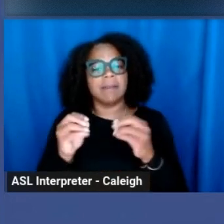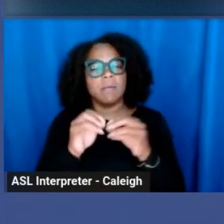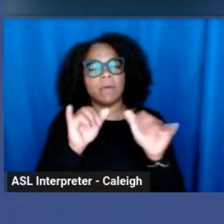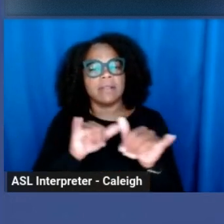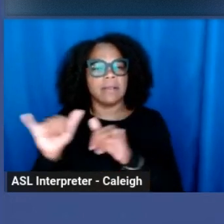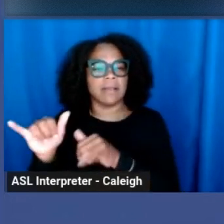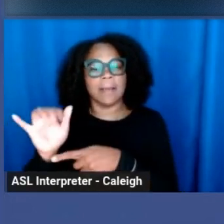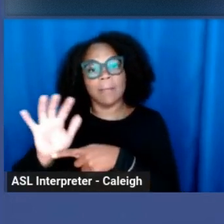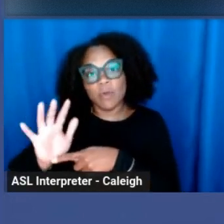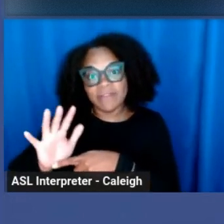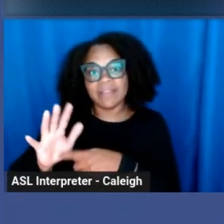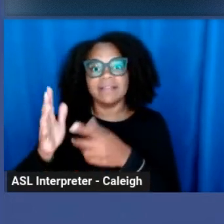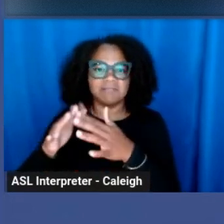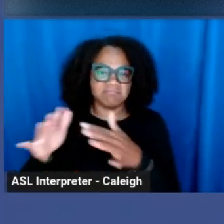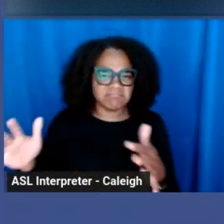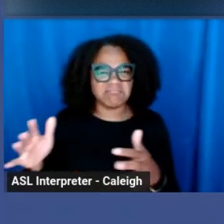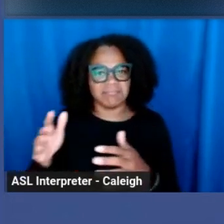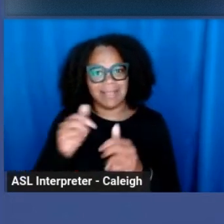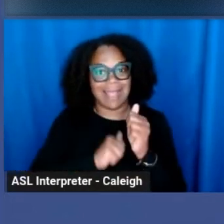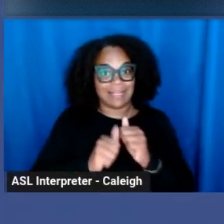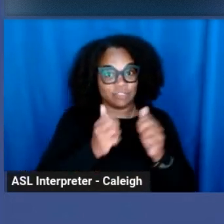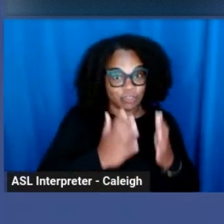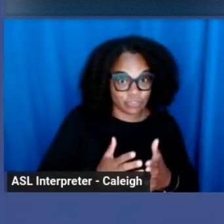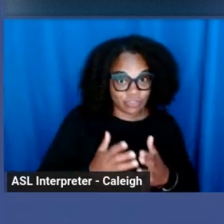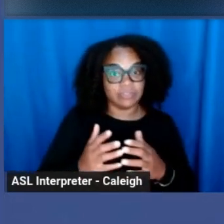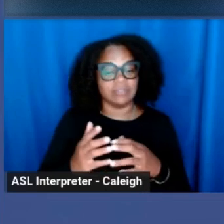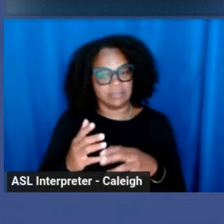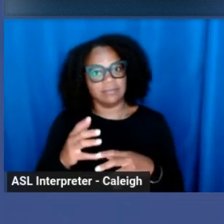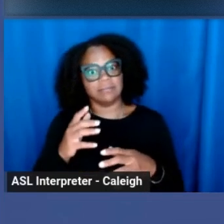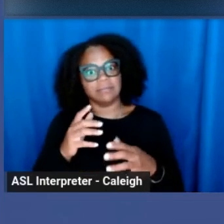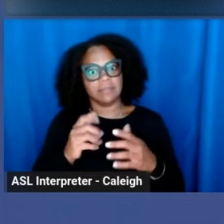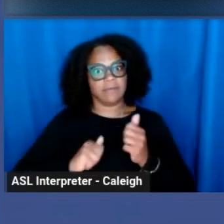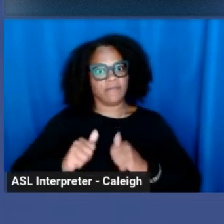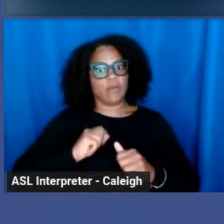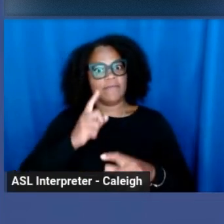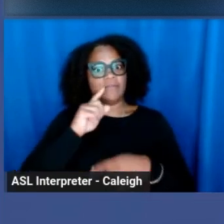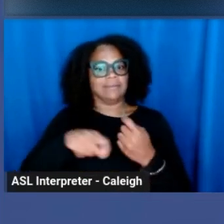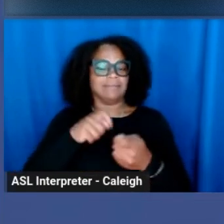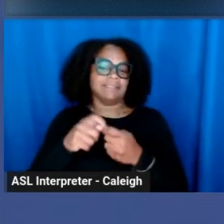movies and things like that, where actors and actresses perform for very specific appearances.